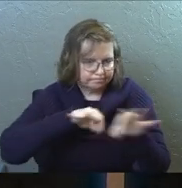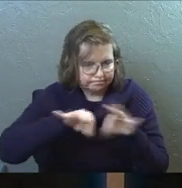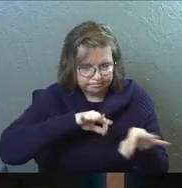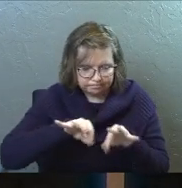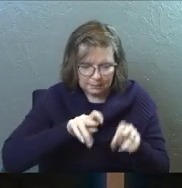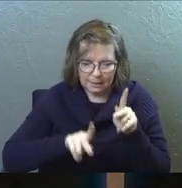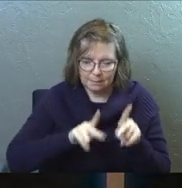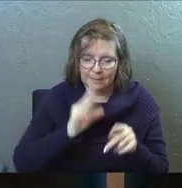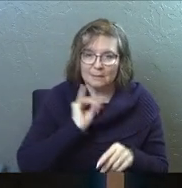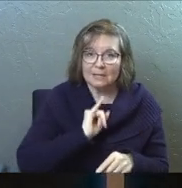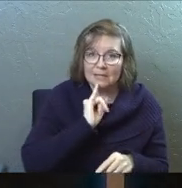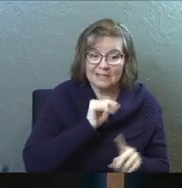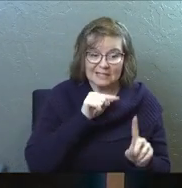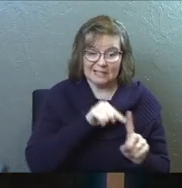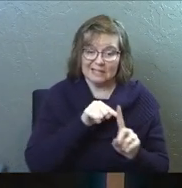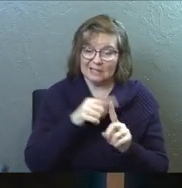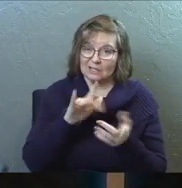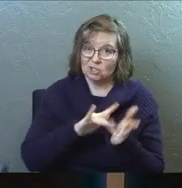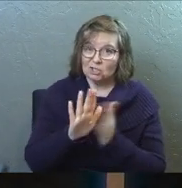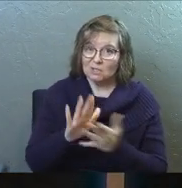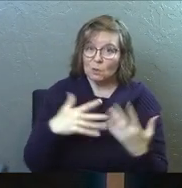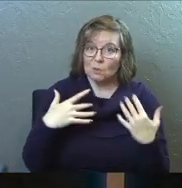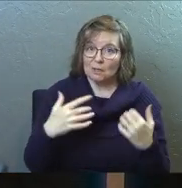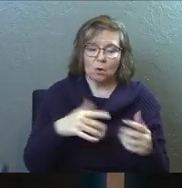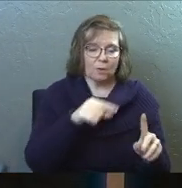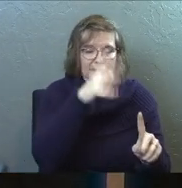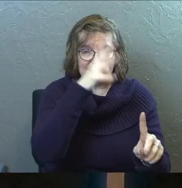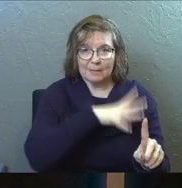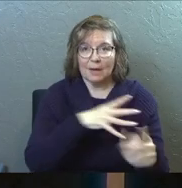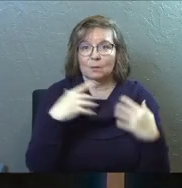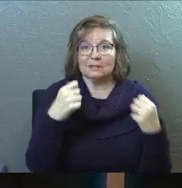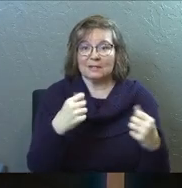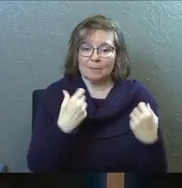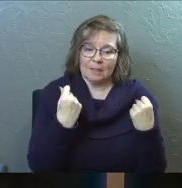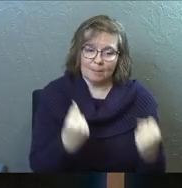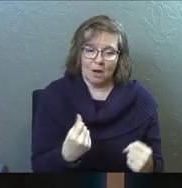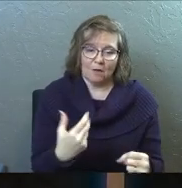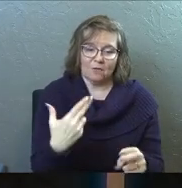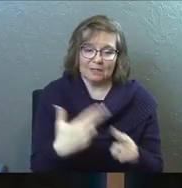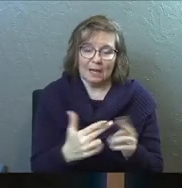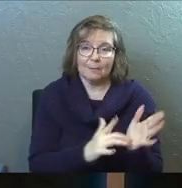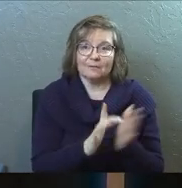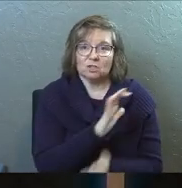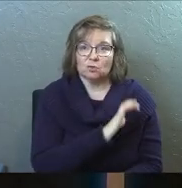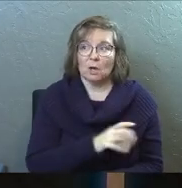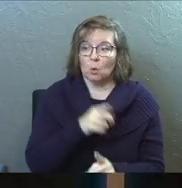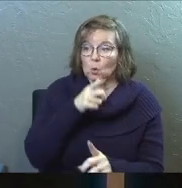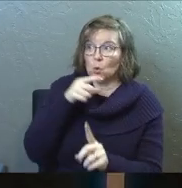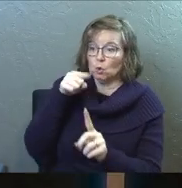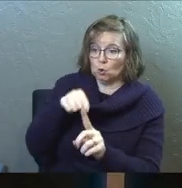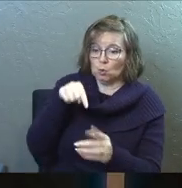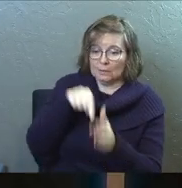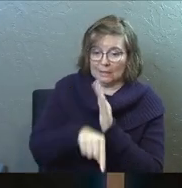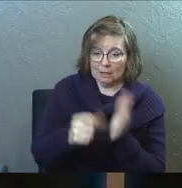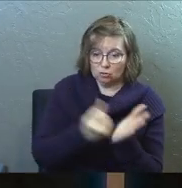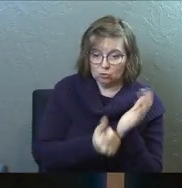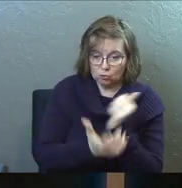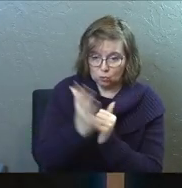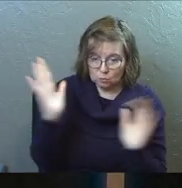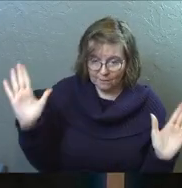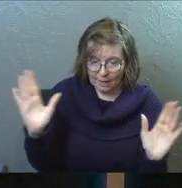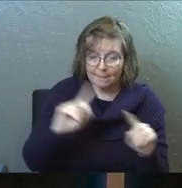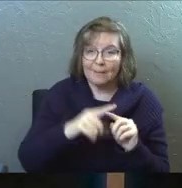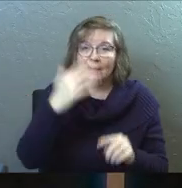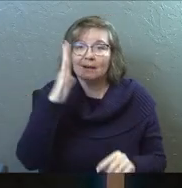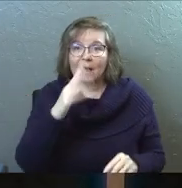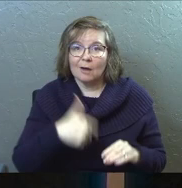and to all the people of Israel that he was healed by the powerful name of Jesus Christ, the Nazarene, the man you crucified, but whom God raised